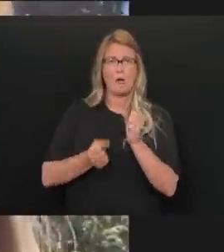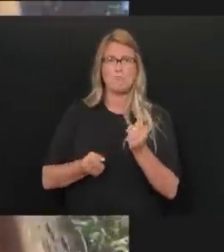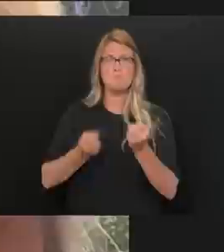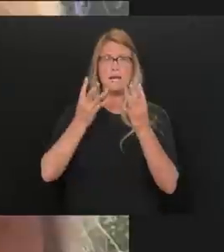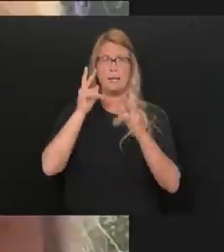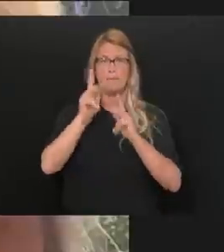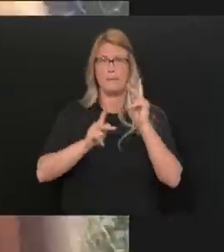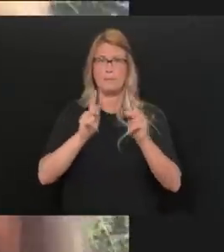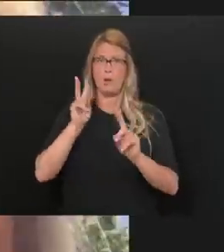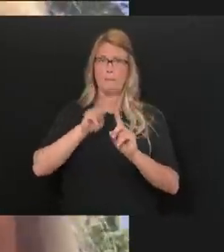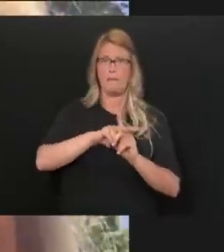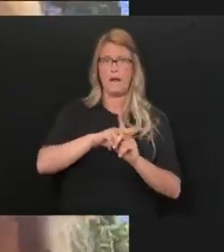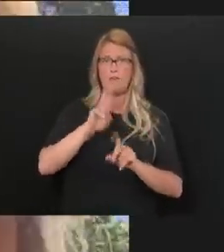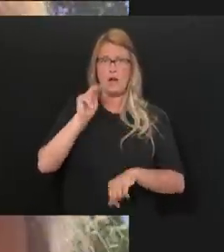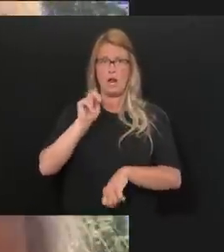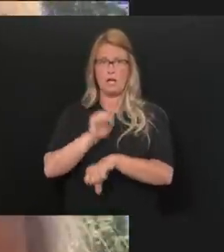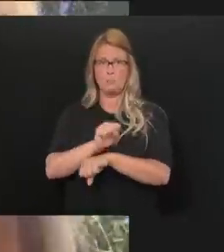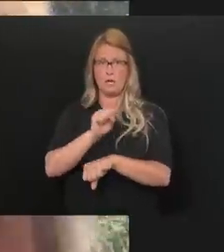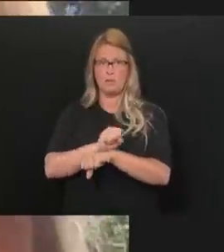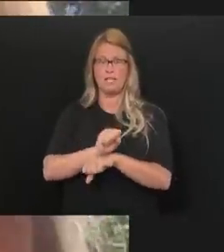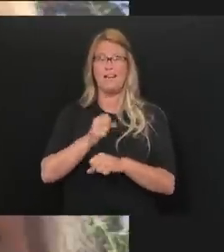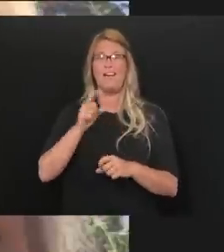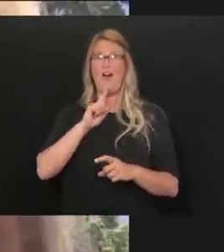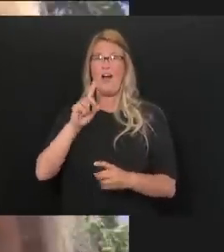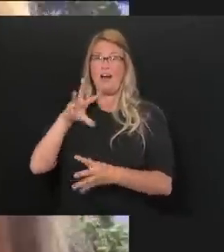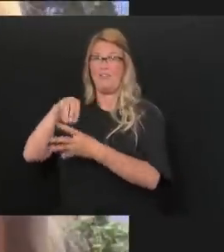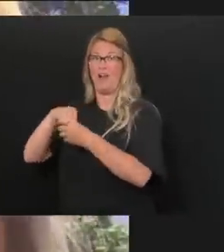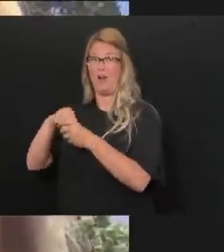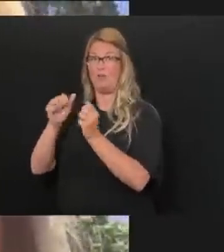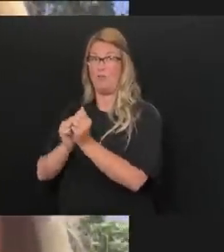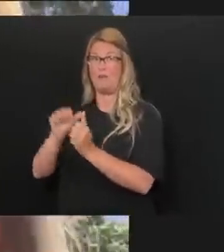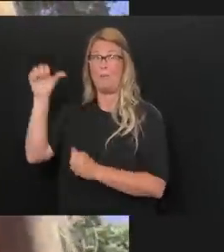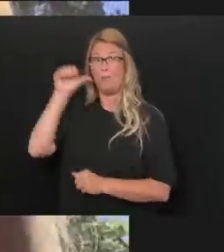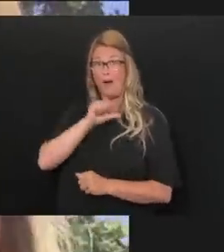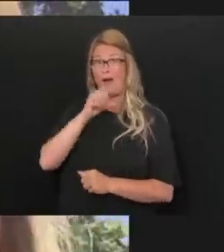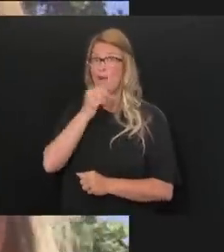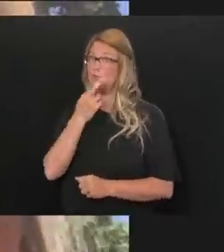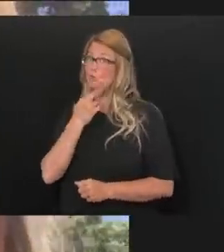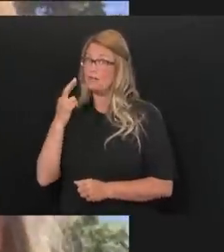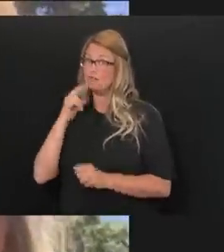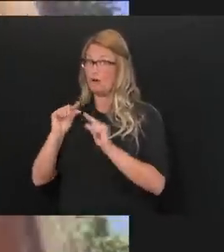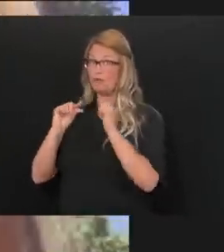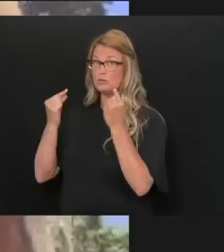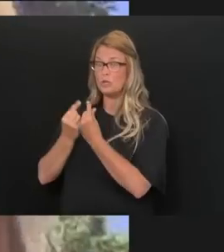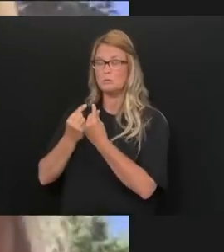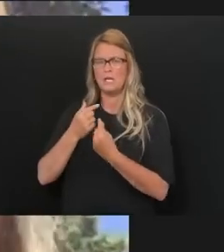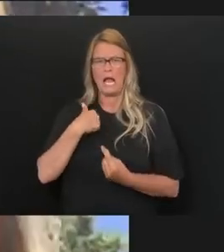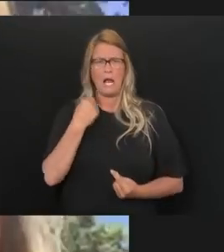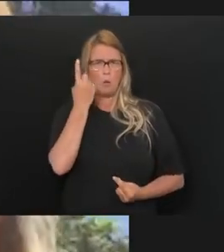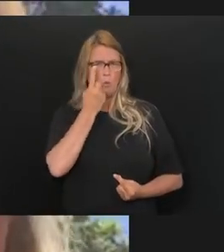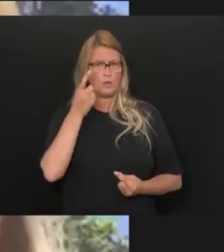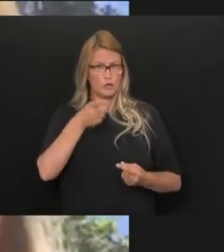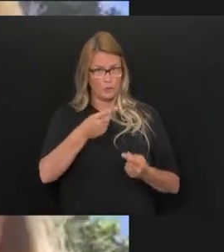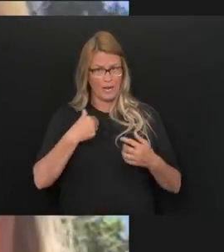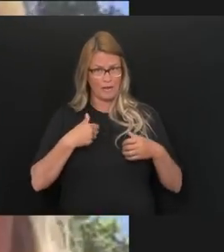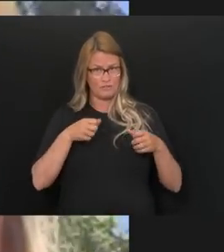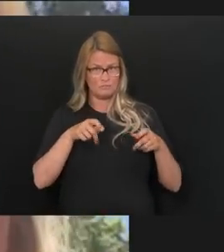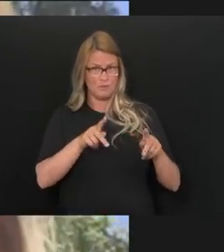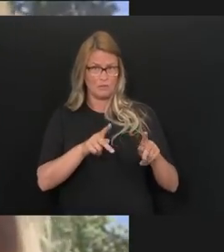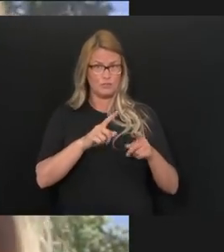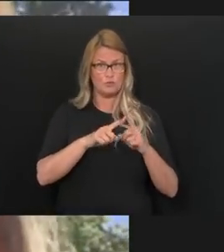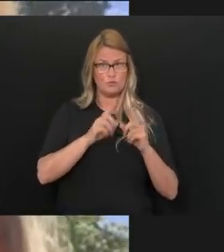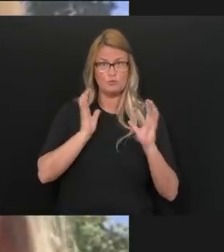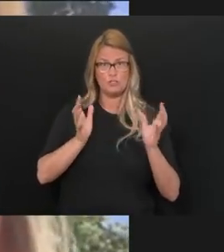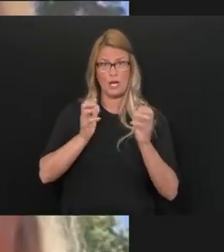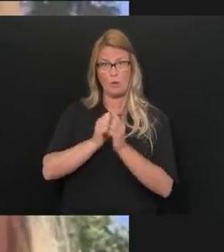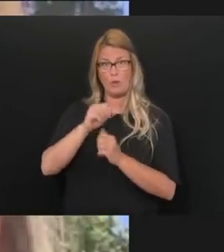unemployment, um, are in the bar and restaurant sector. I wanted to know if you had a chance today to talk with Vice President Pence about,